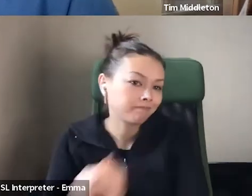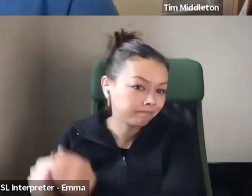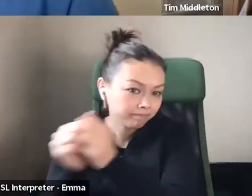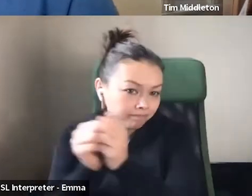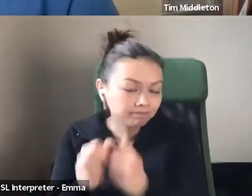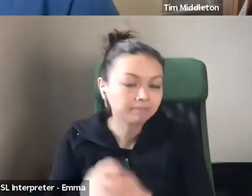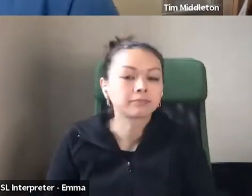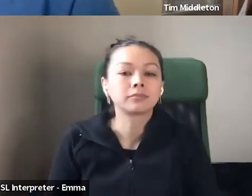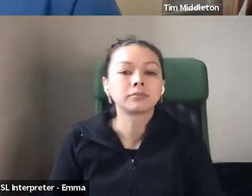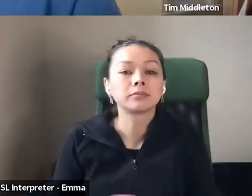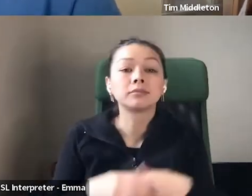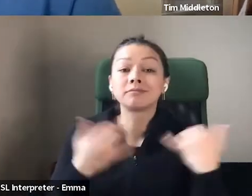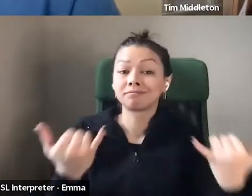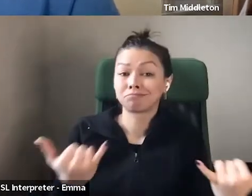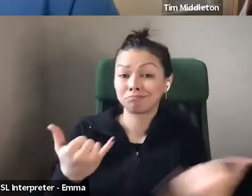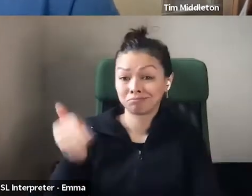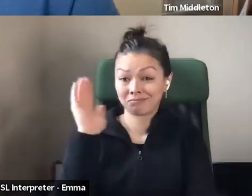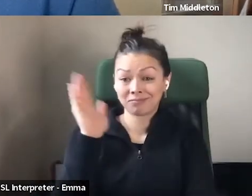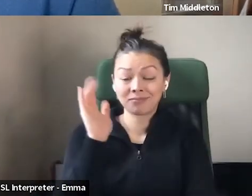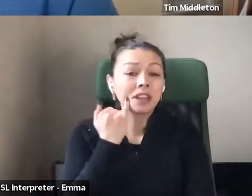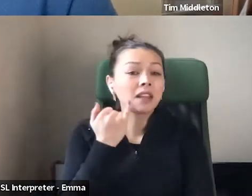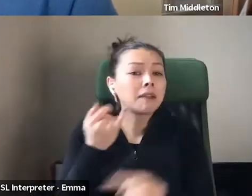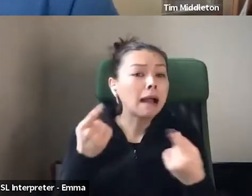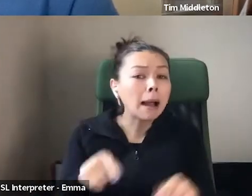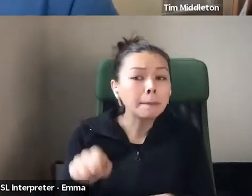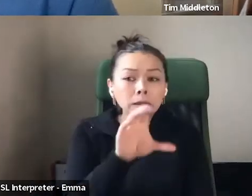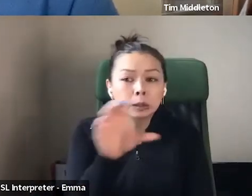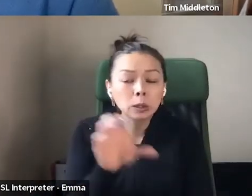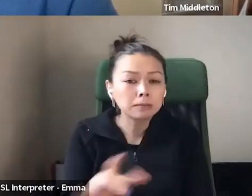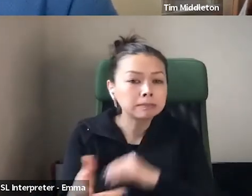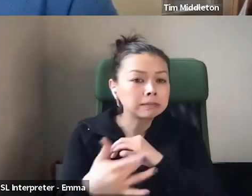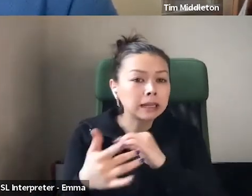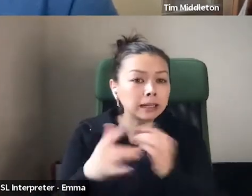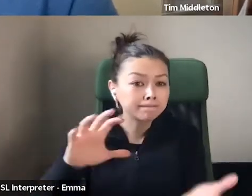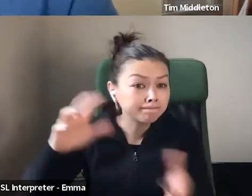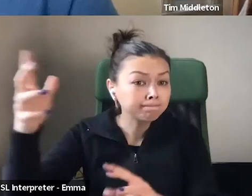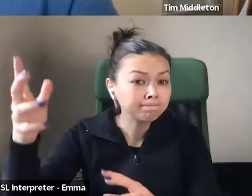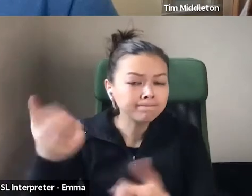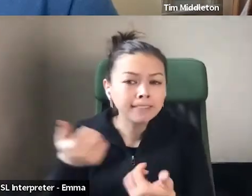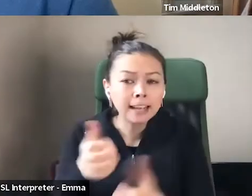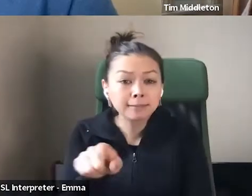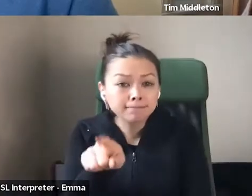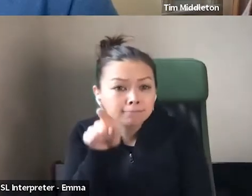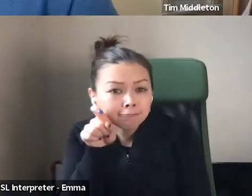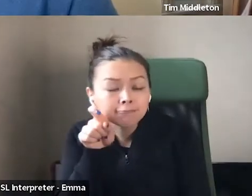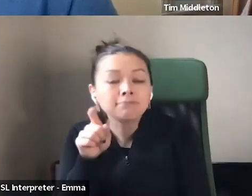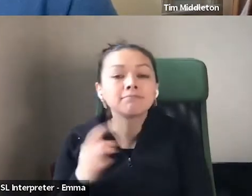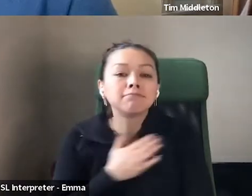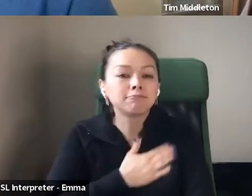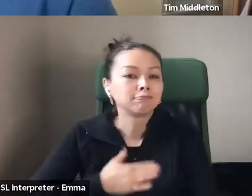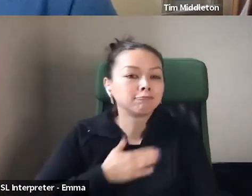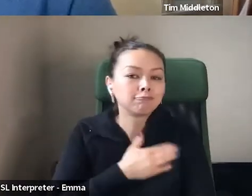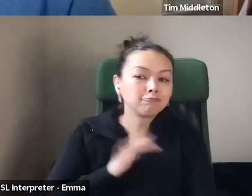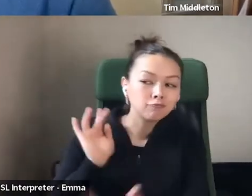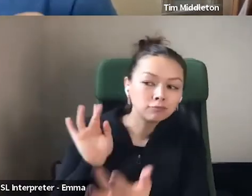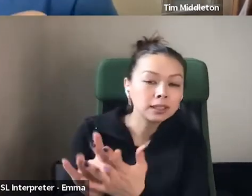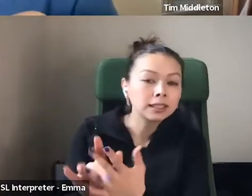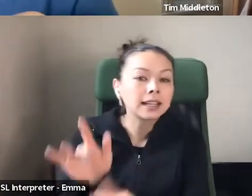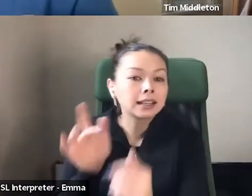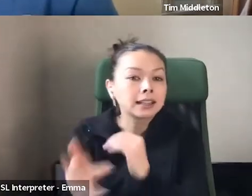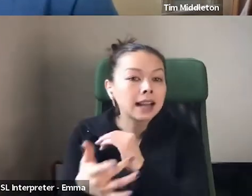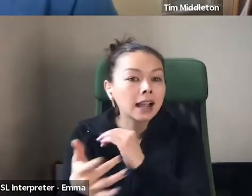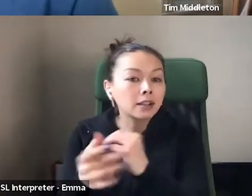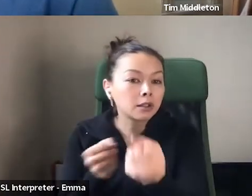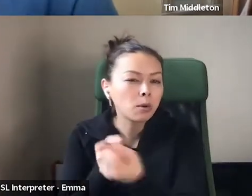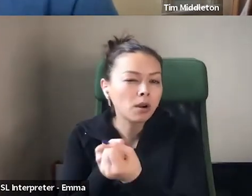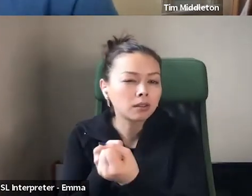During today's presentation, if you're having difficulties with Zoom or have any tech-related questions, please direct your questions to tech support in the chat, and you can find